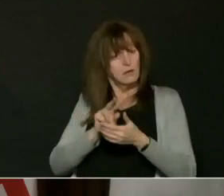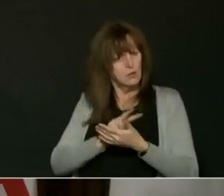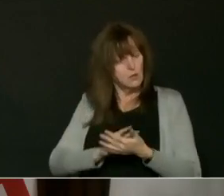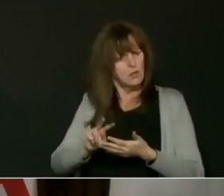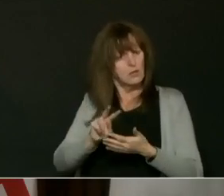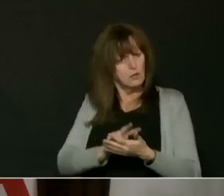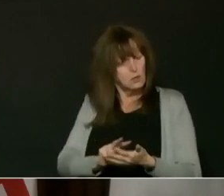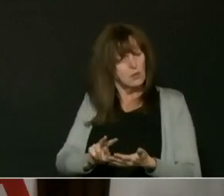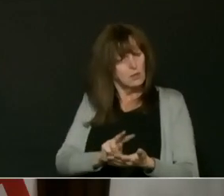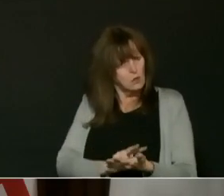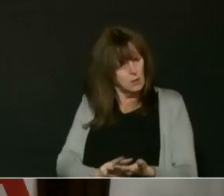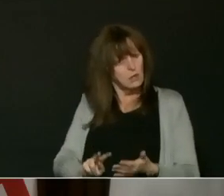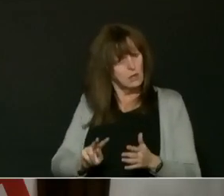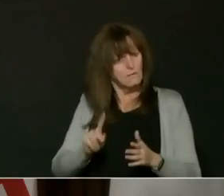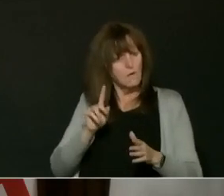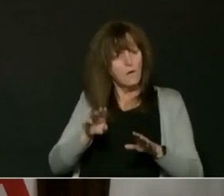to open up more broadly. you. We'll be right back.